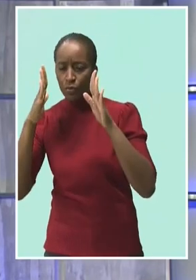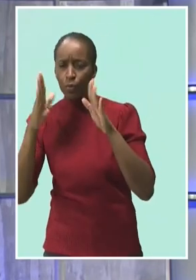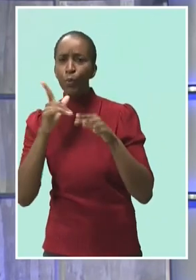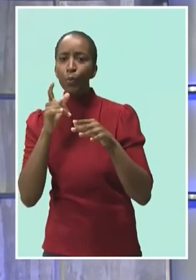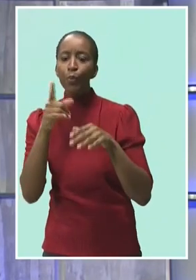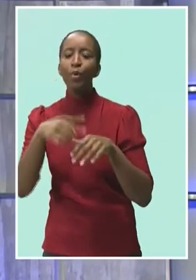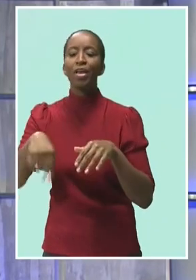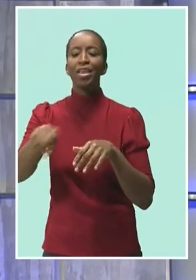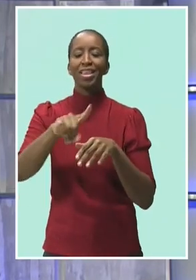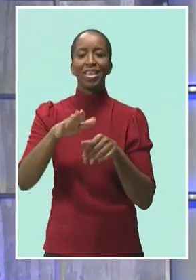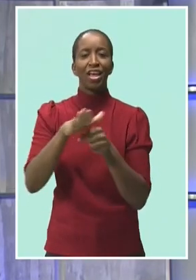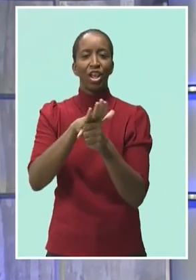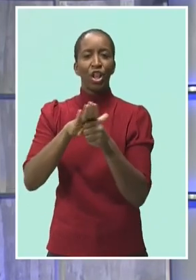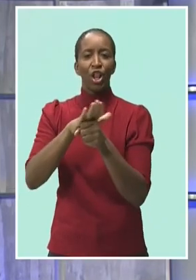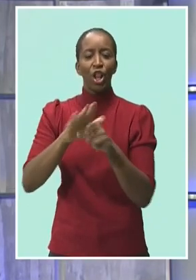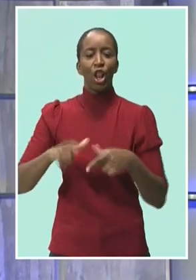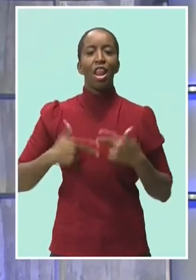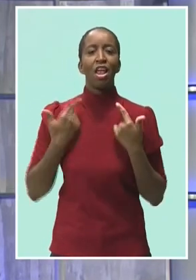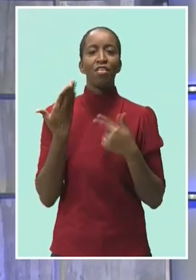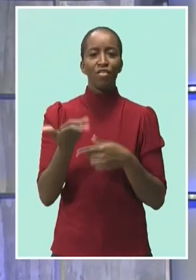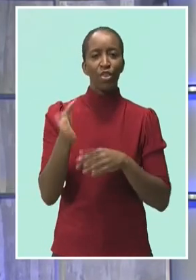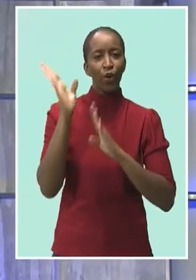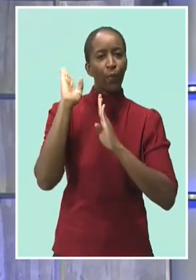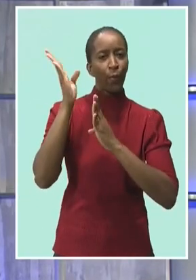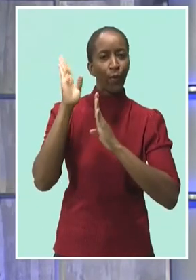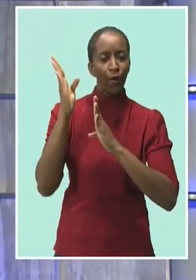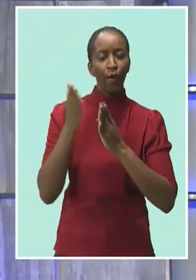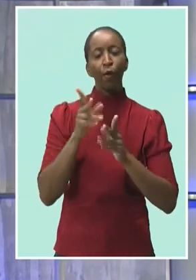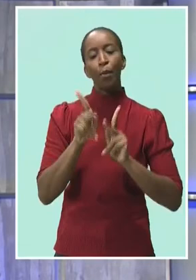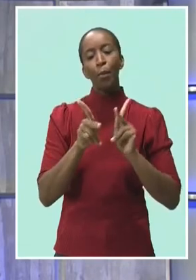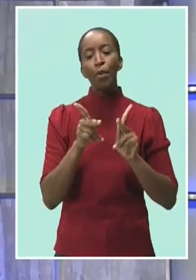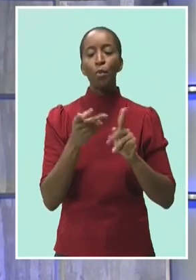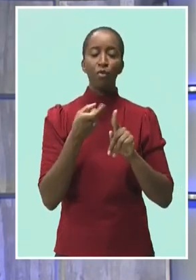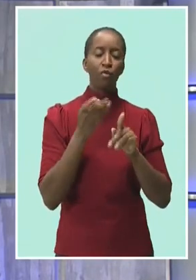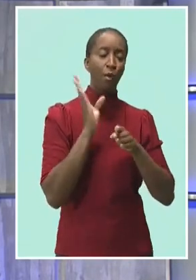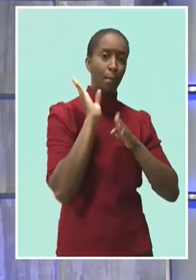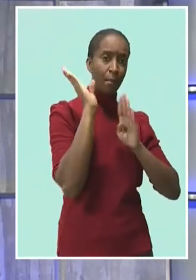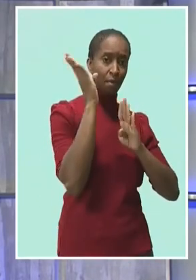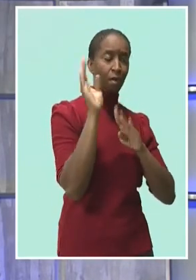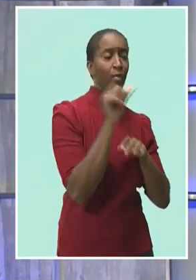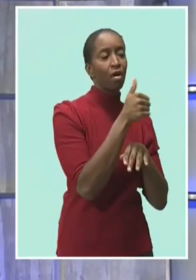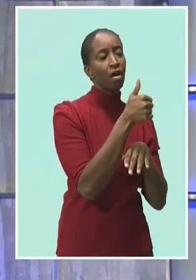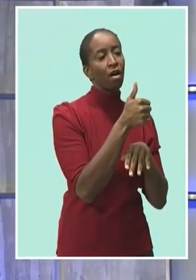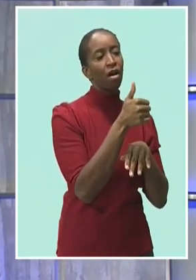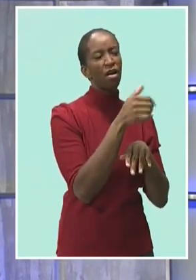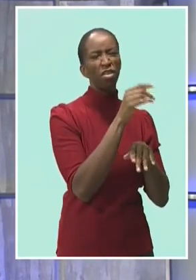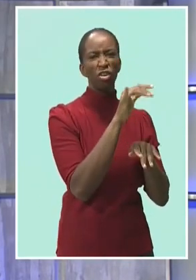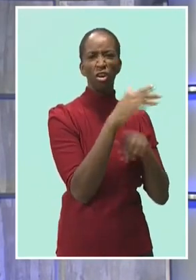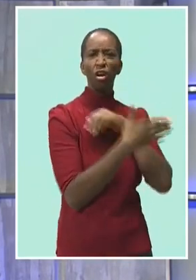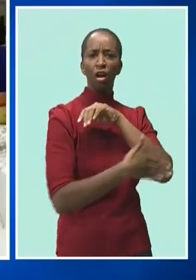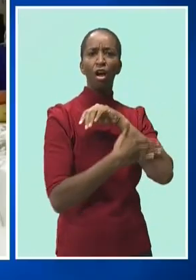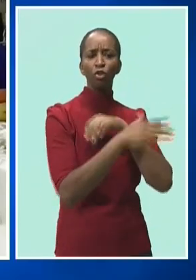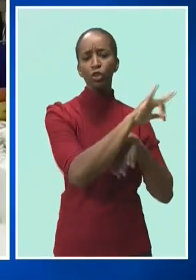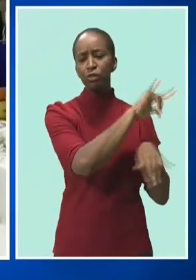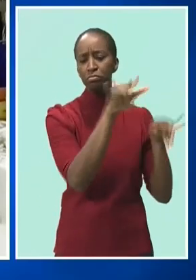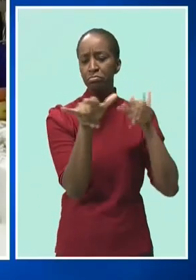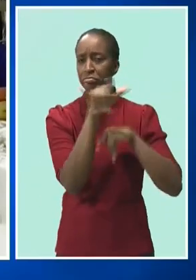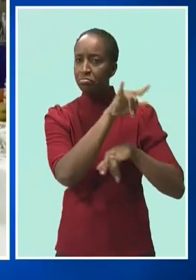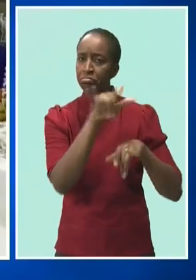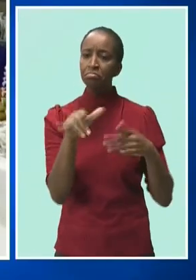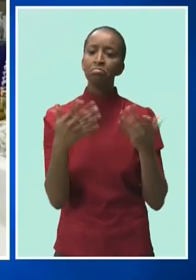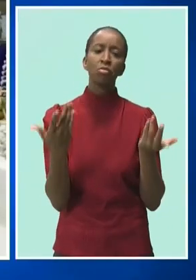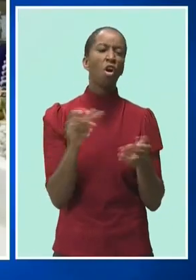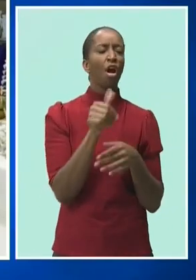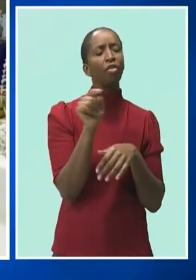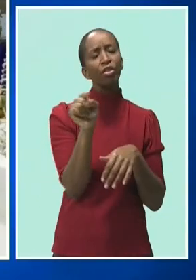restrictions are in place for returning Bahamians and visitors. Our news reports. For months, Changanu Beach,